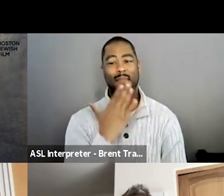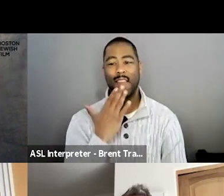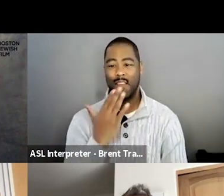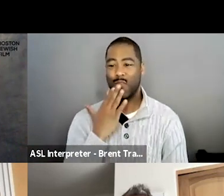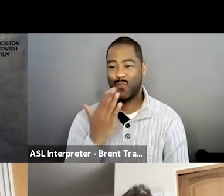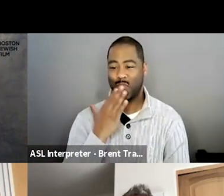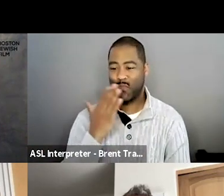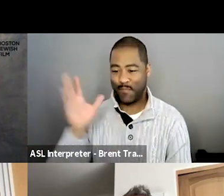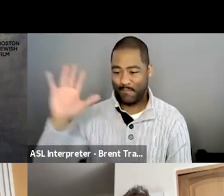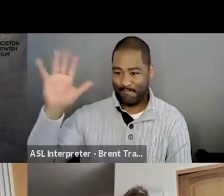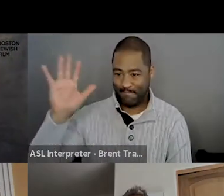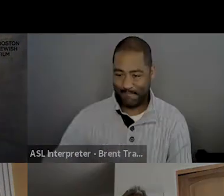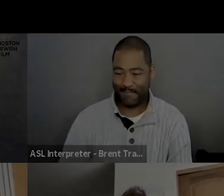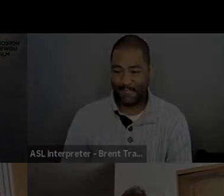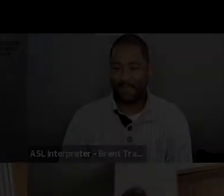guys.